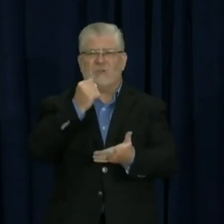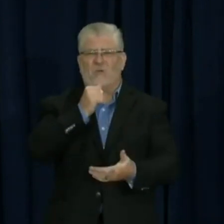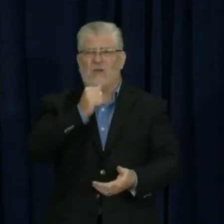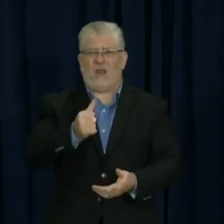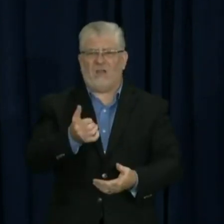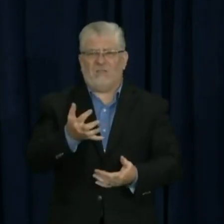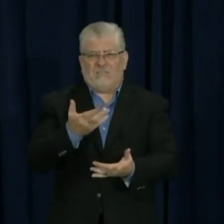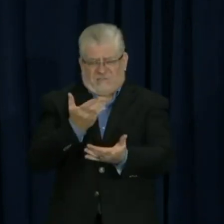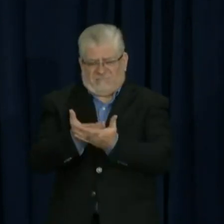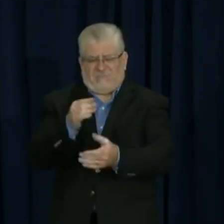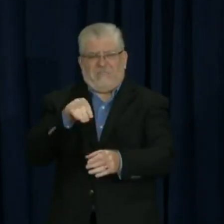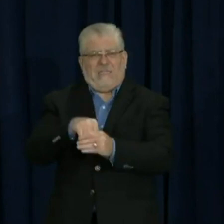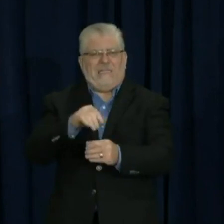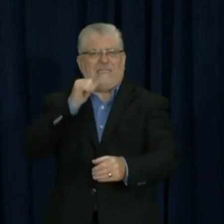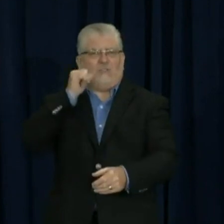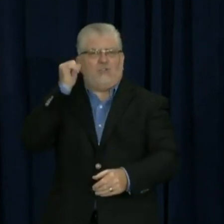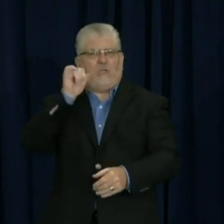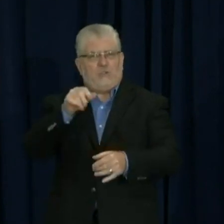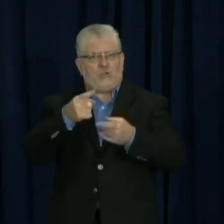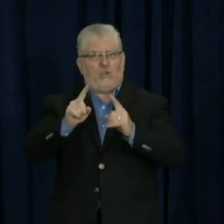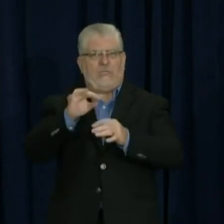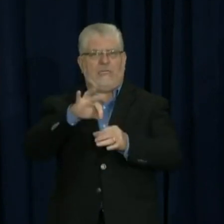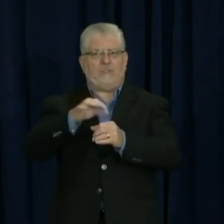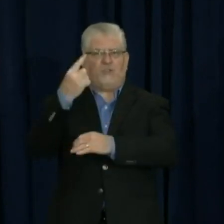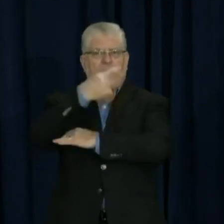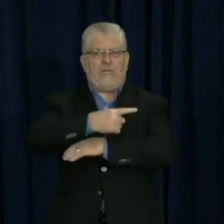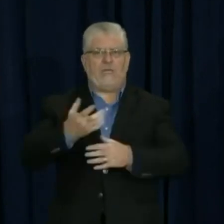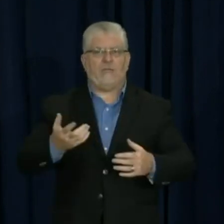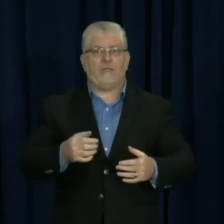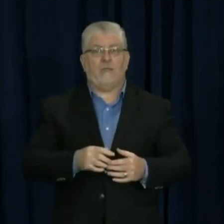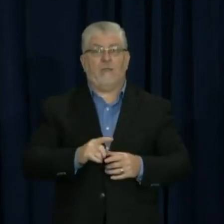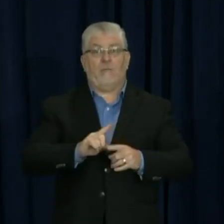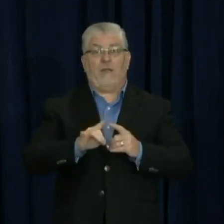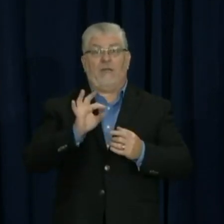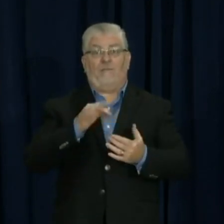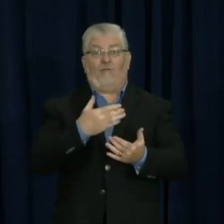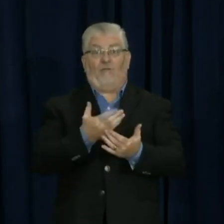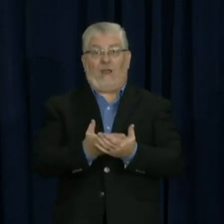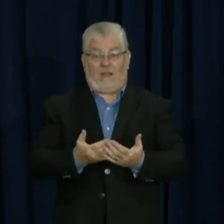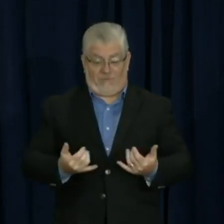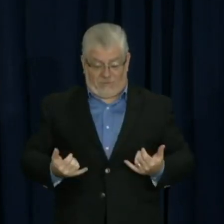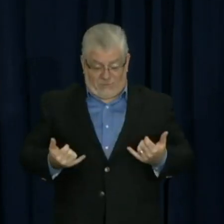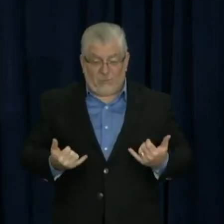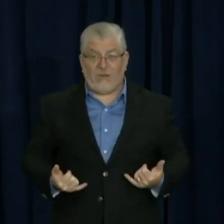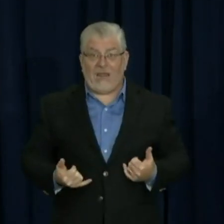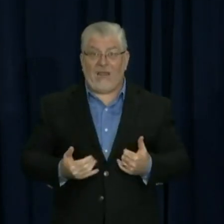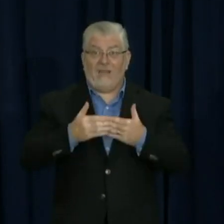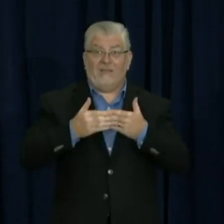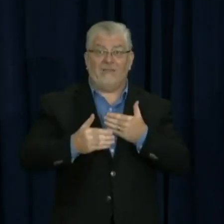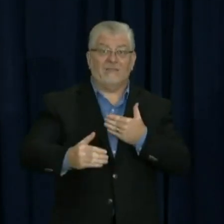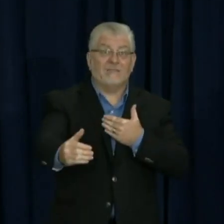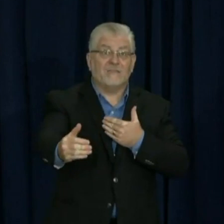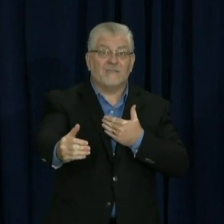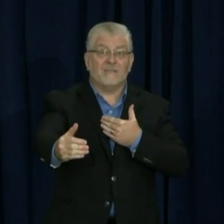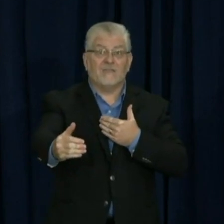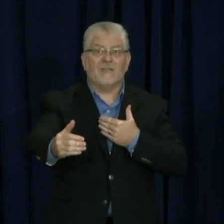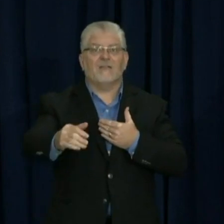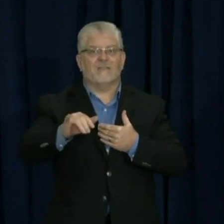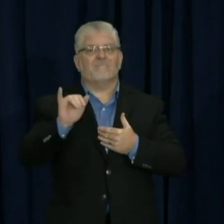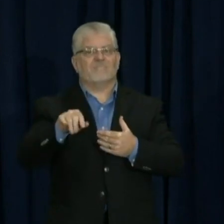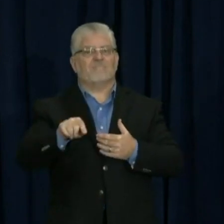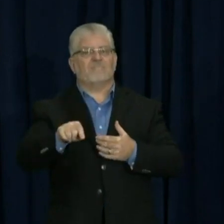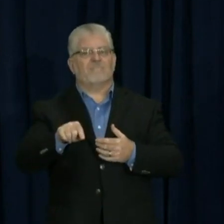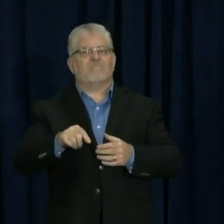always been. Right? So talking about the late arriving ballots. So the postmark, first of all, the way we did prepaid